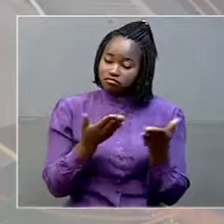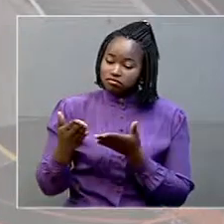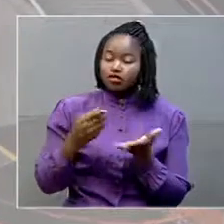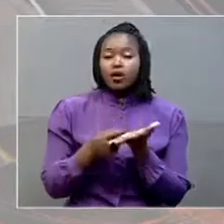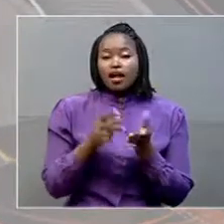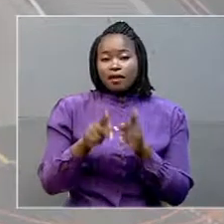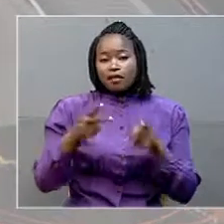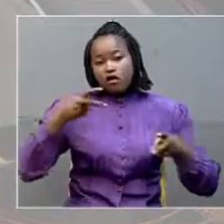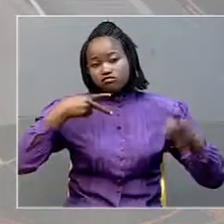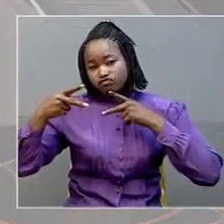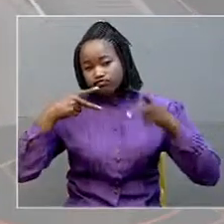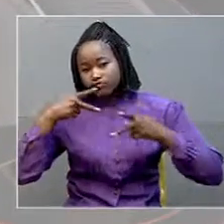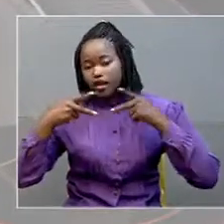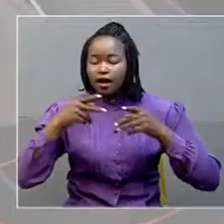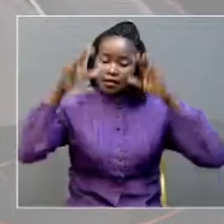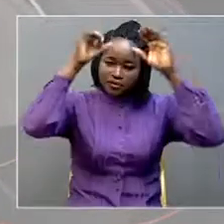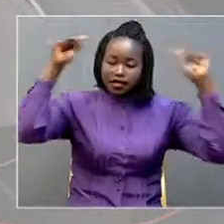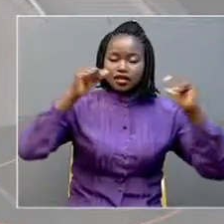at state house in tebe